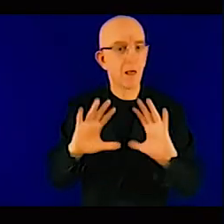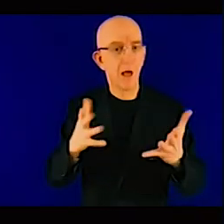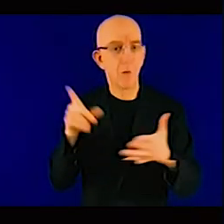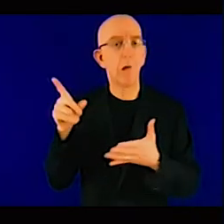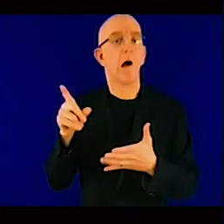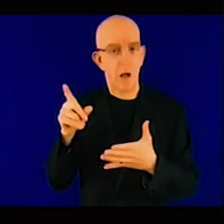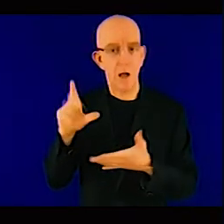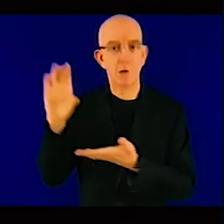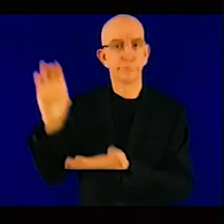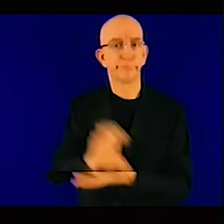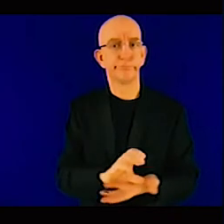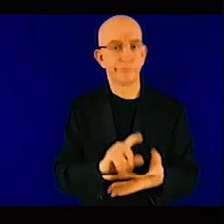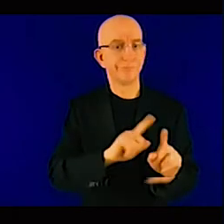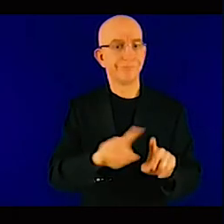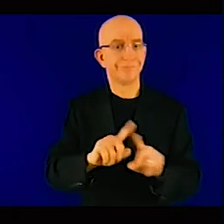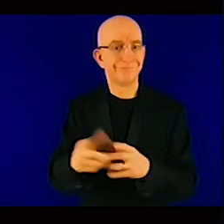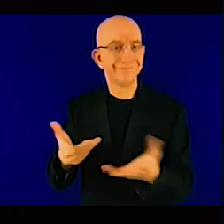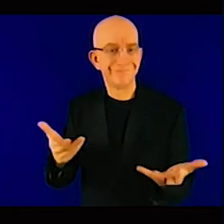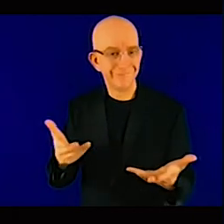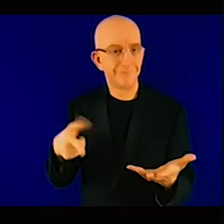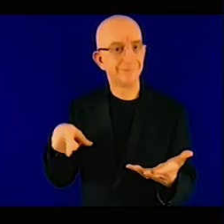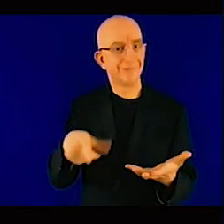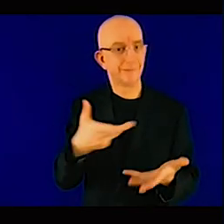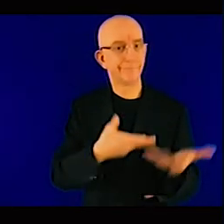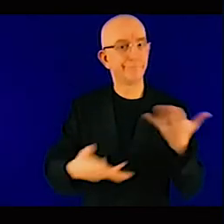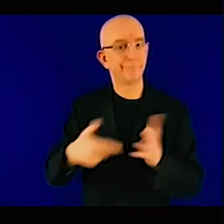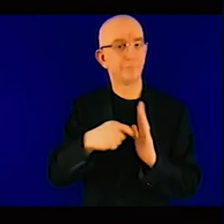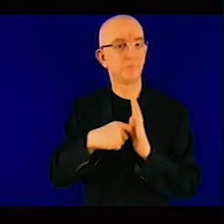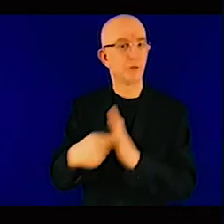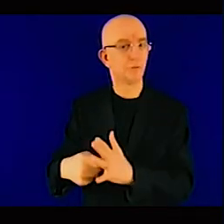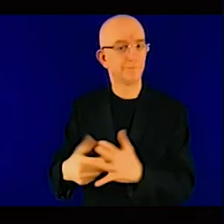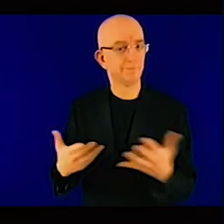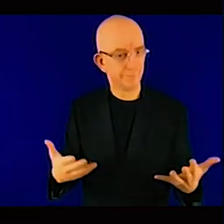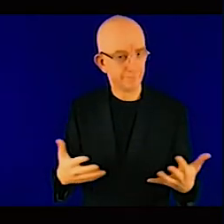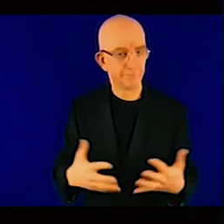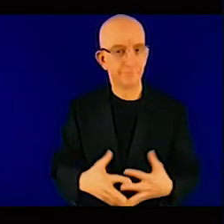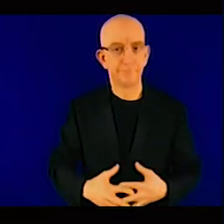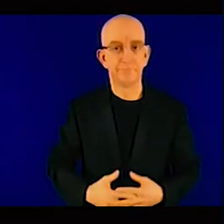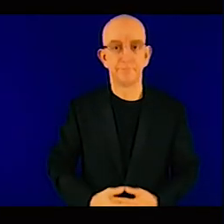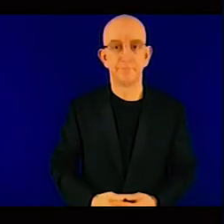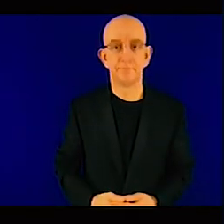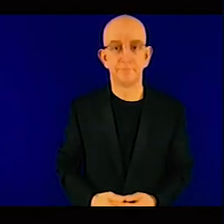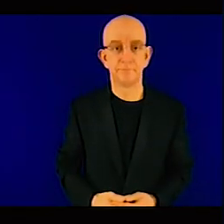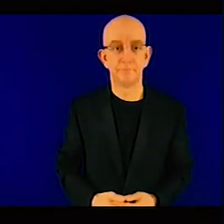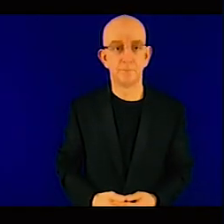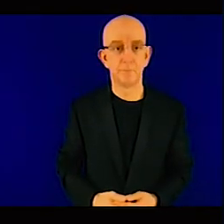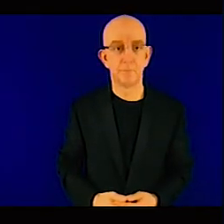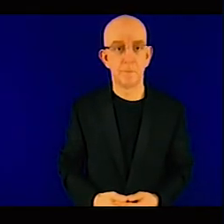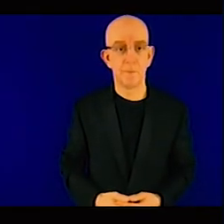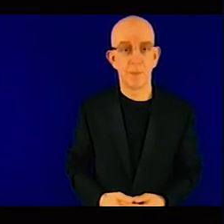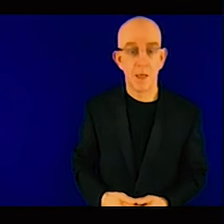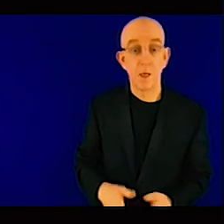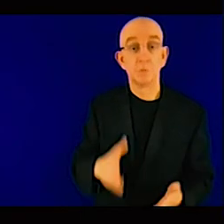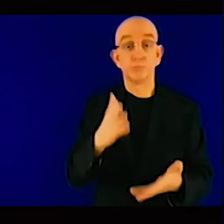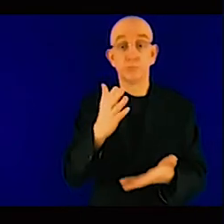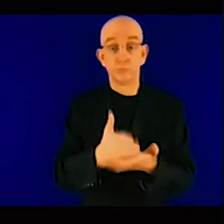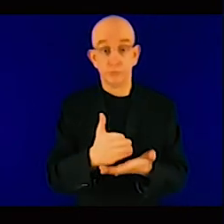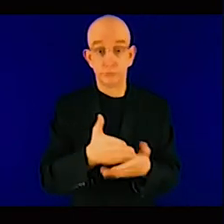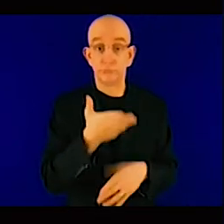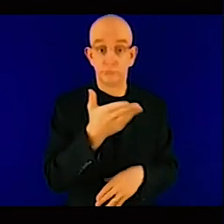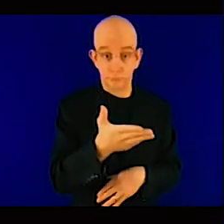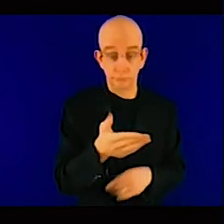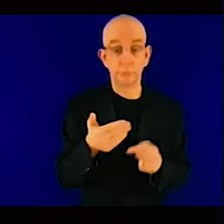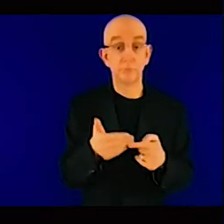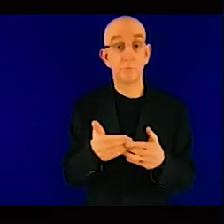Aruna please jump in and for the interpreters just if you can speak